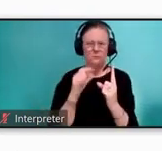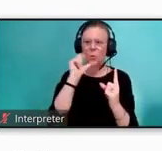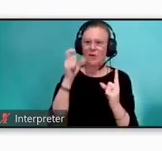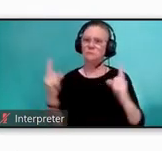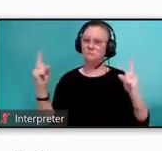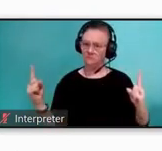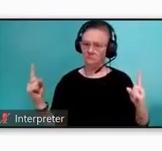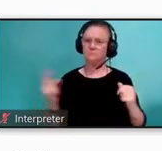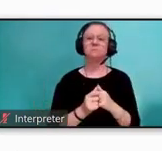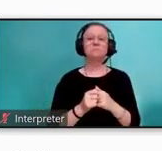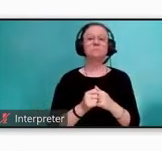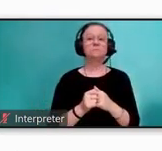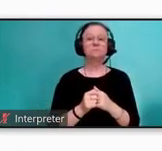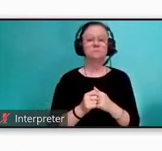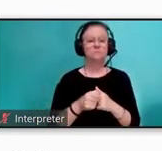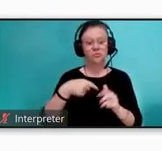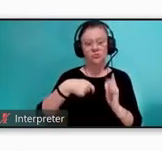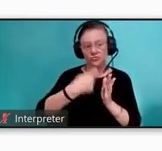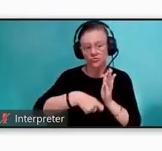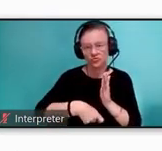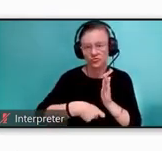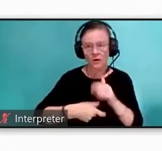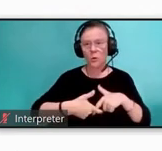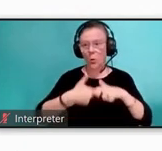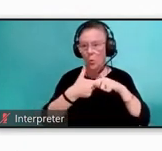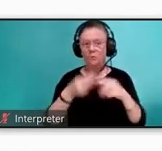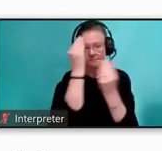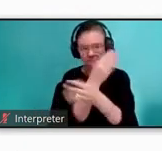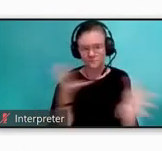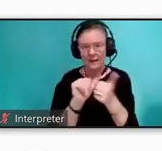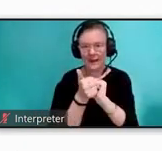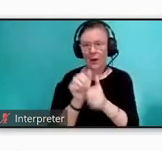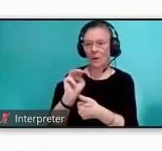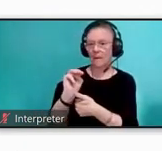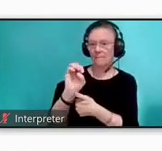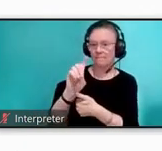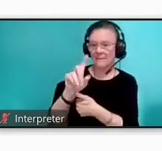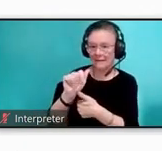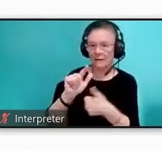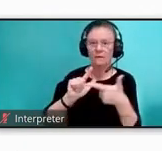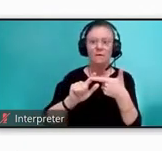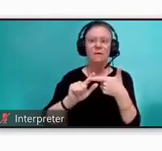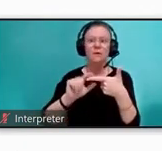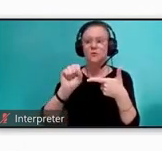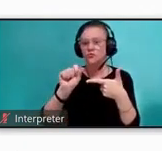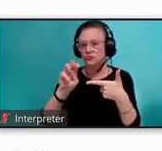public was notified about these changes via news media, social media, bus operators, and the TARTA website.